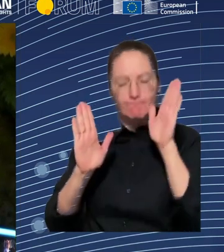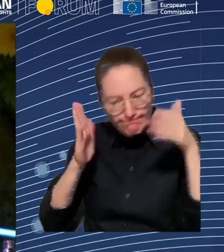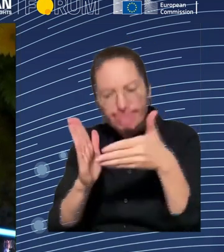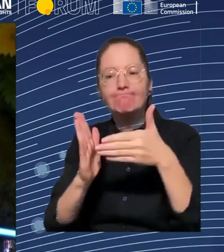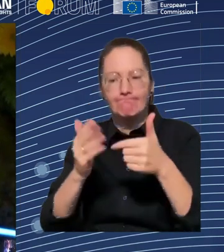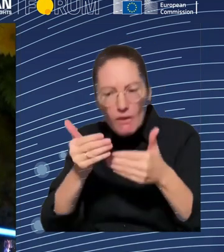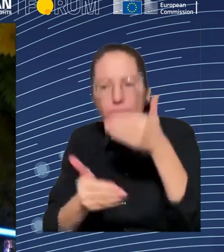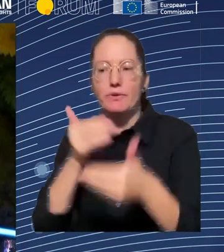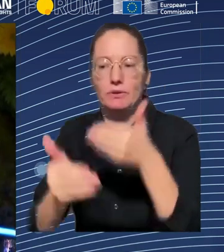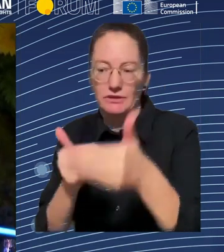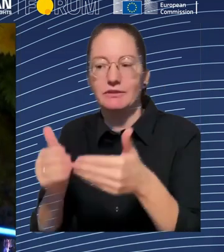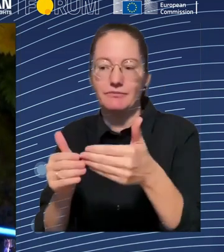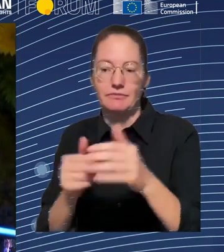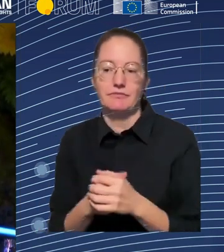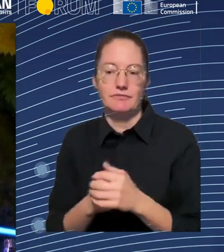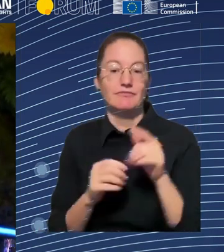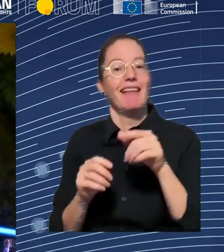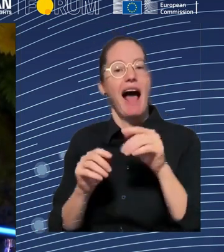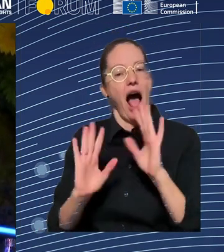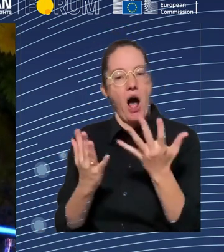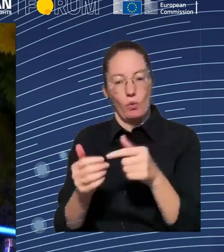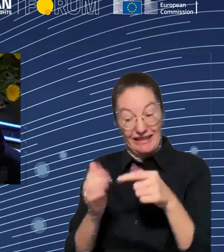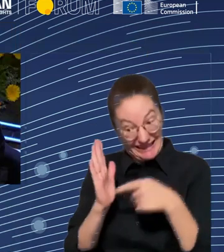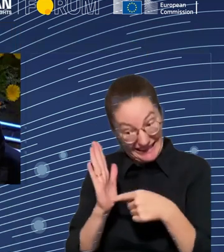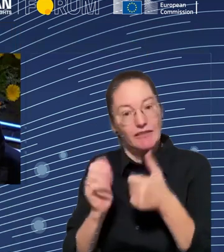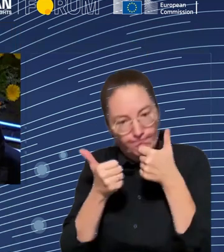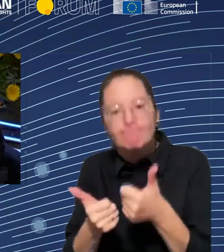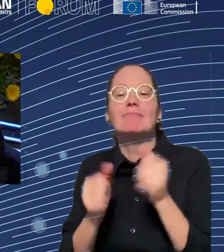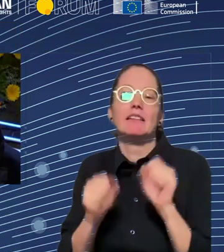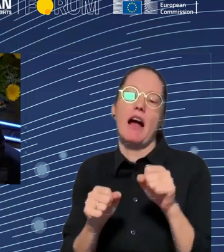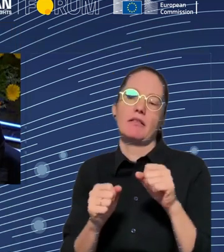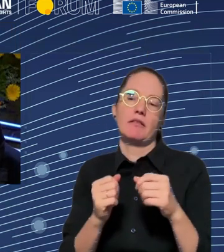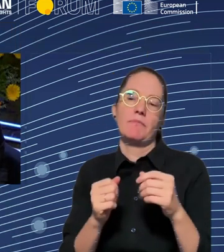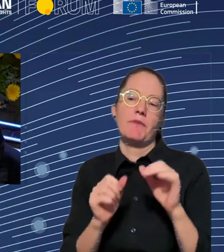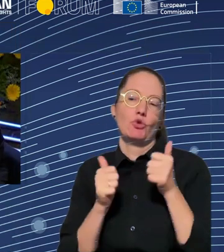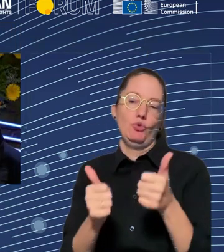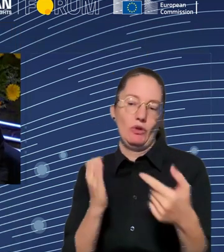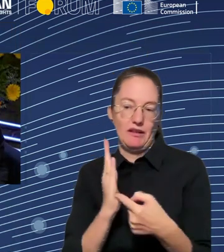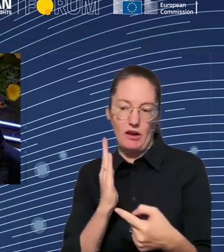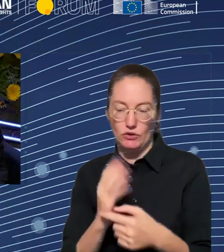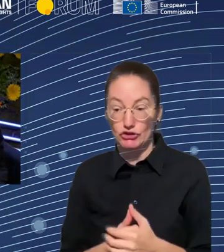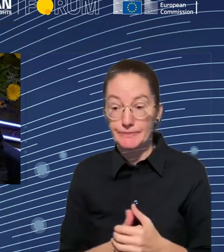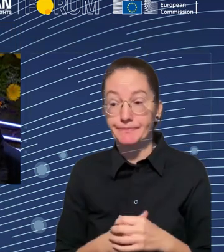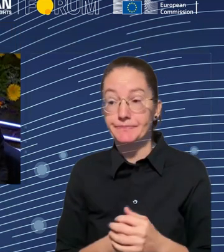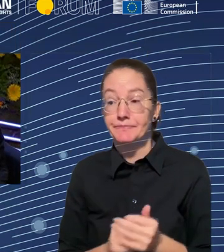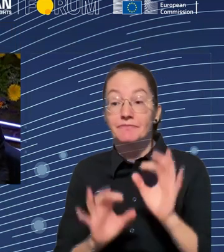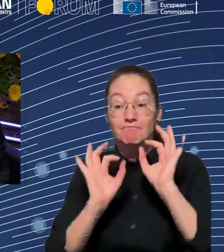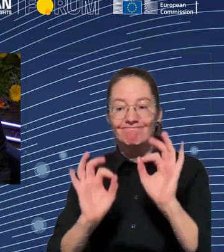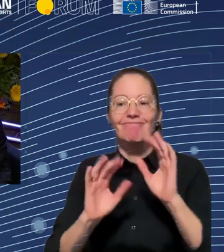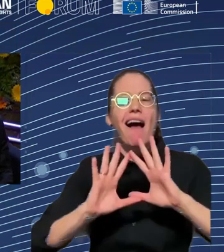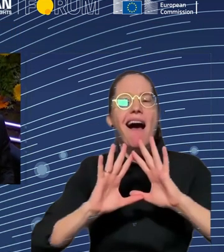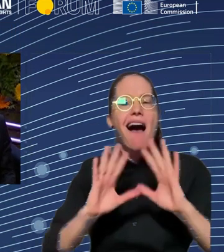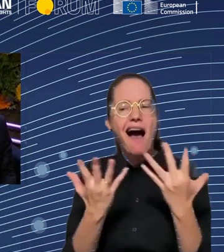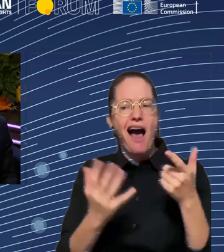I'll read the first question here, which is, once regulation is put in place in one region,